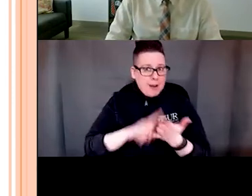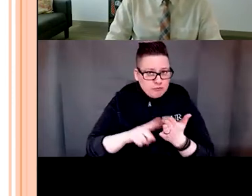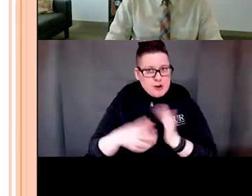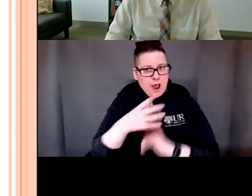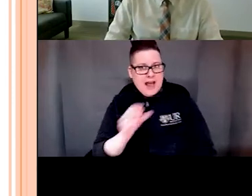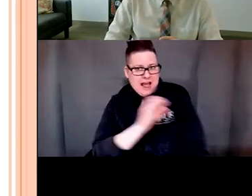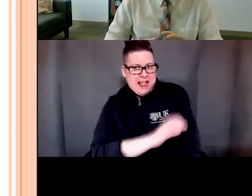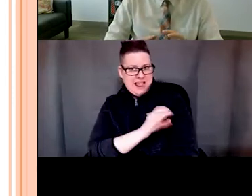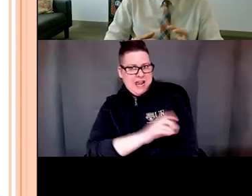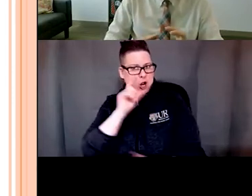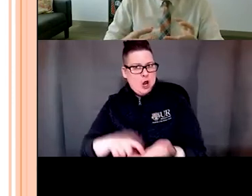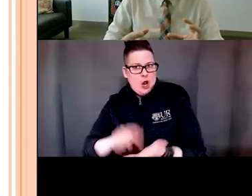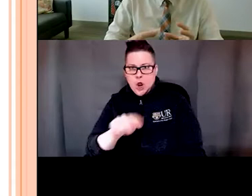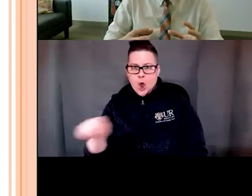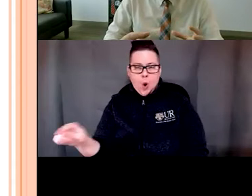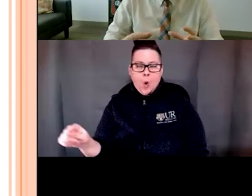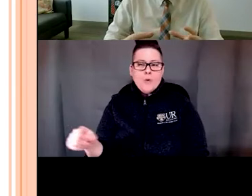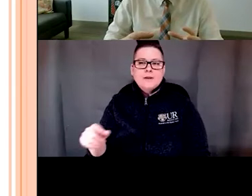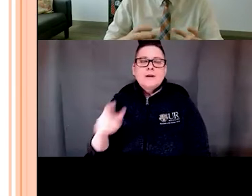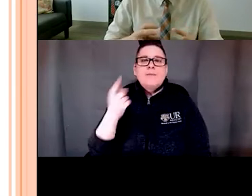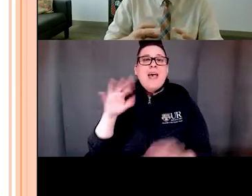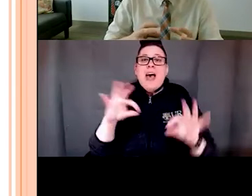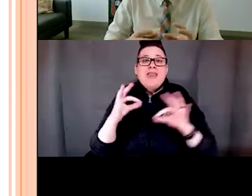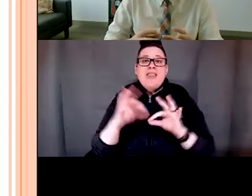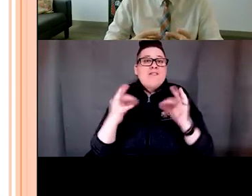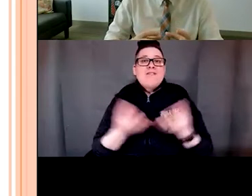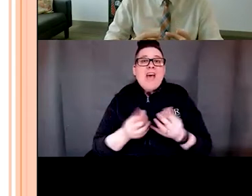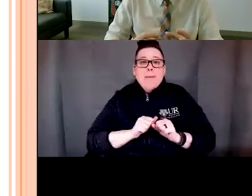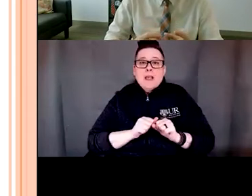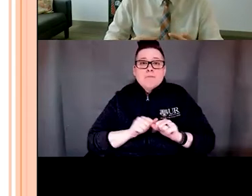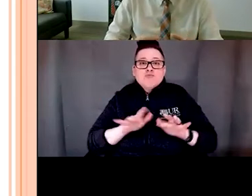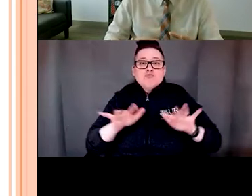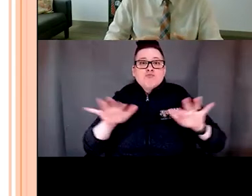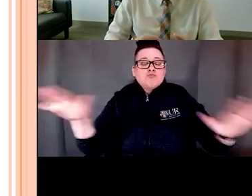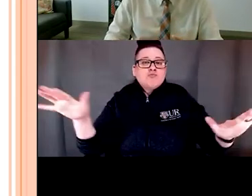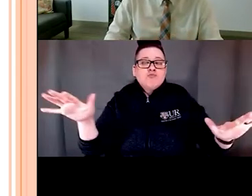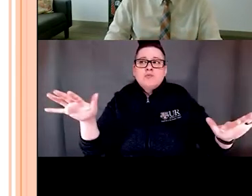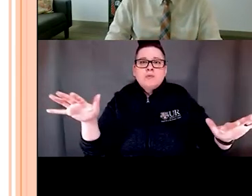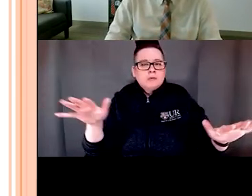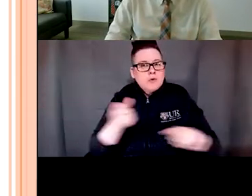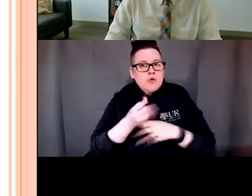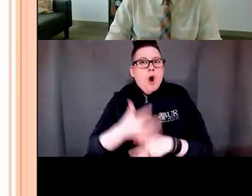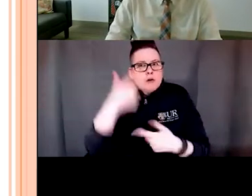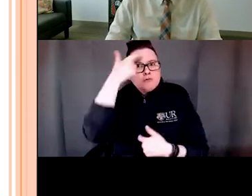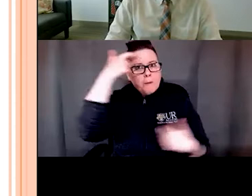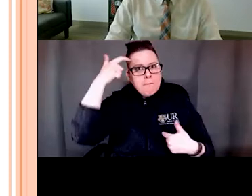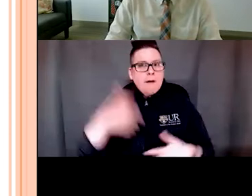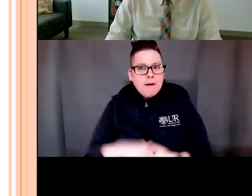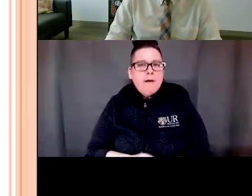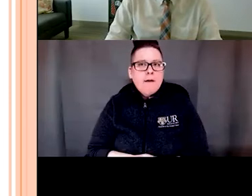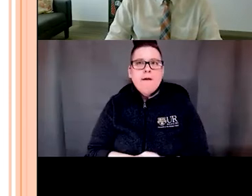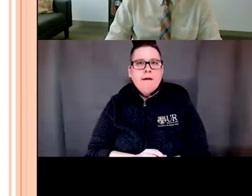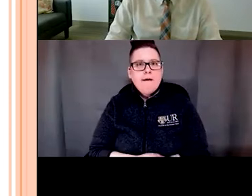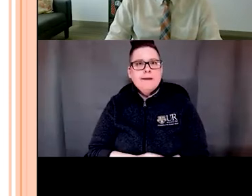that the effect of the scattering of the family members on the family structure is traumatic and can